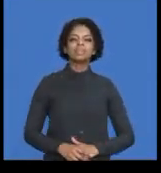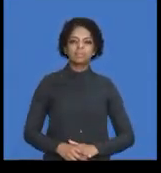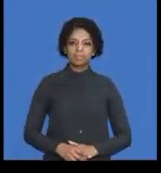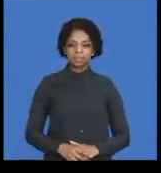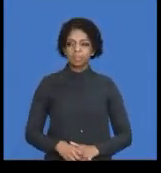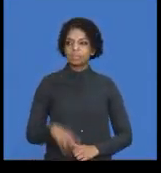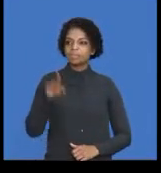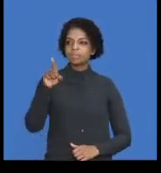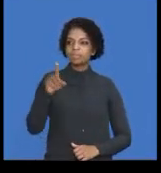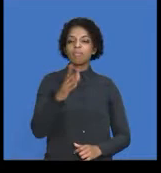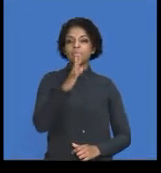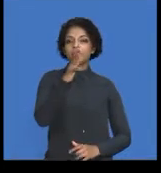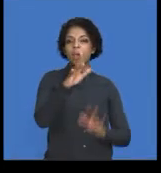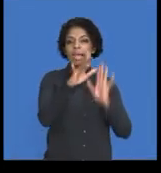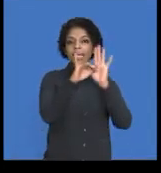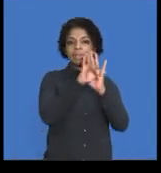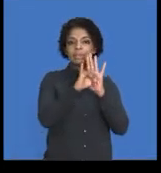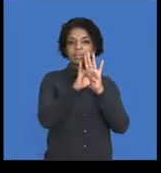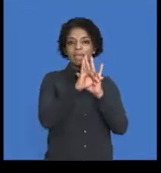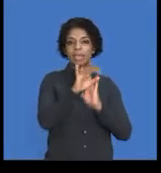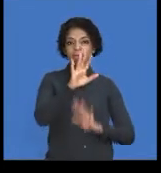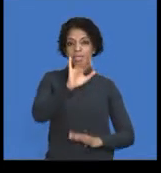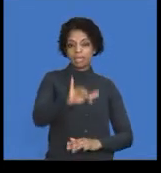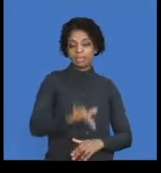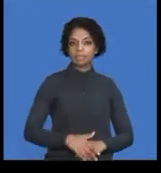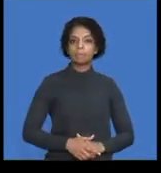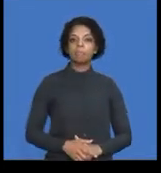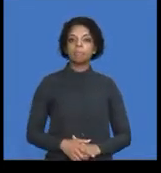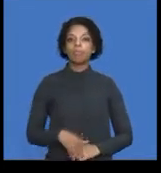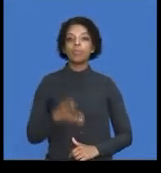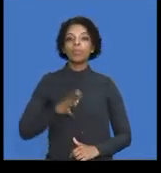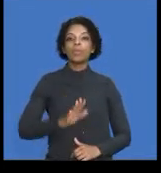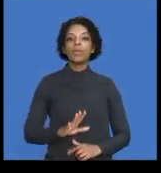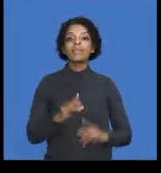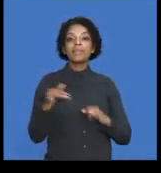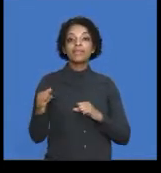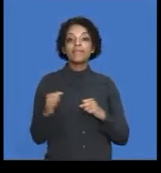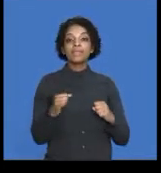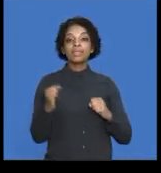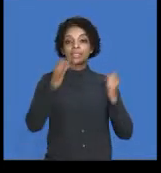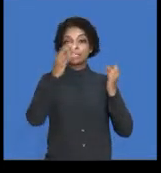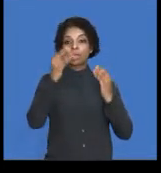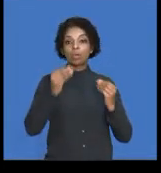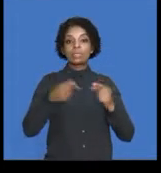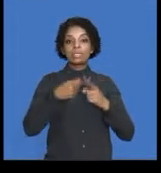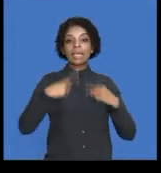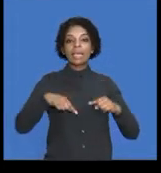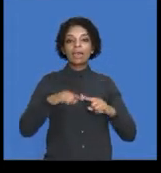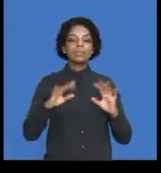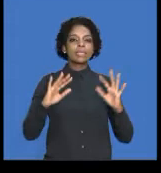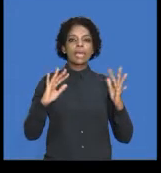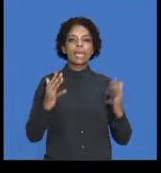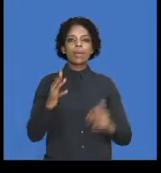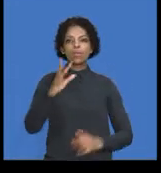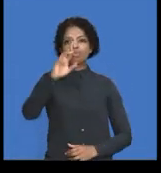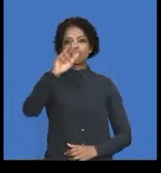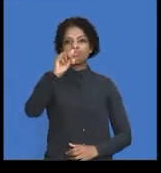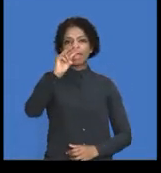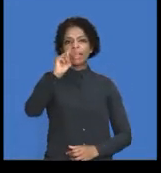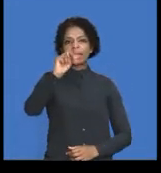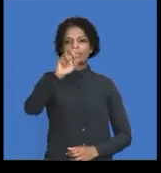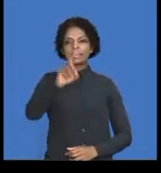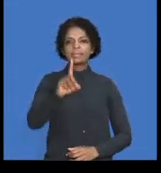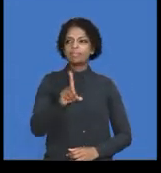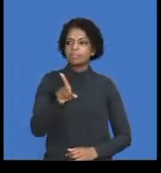Let's see if we can identify that. We want our fixed cost in RANDs. So obviously, it would